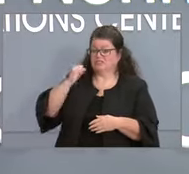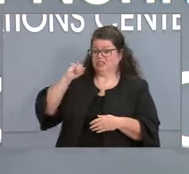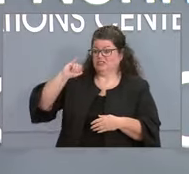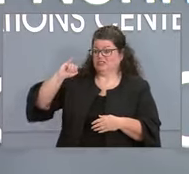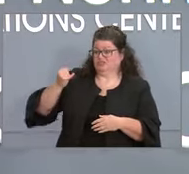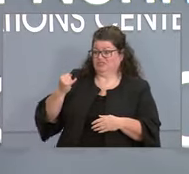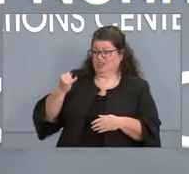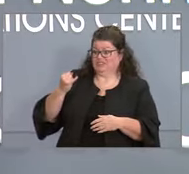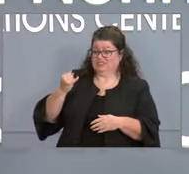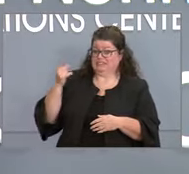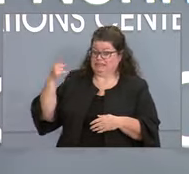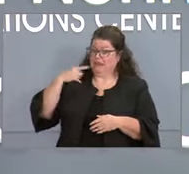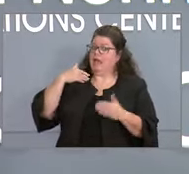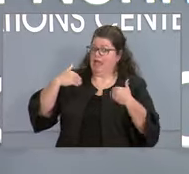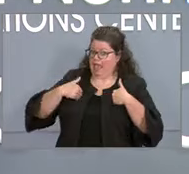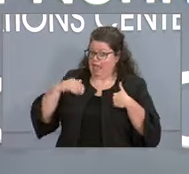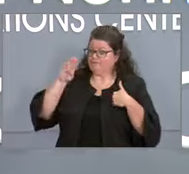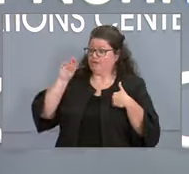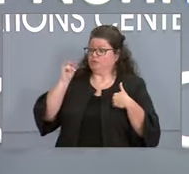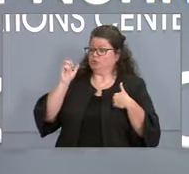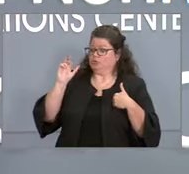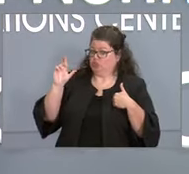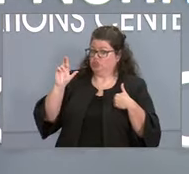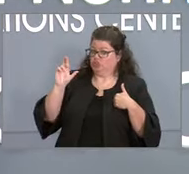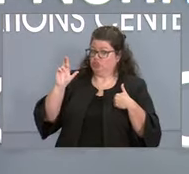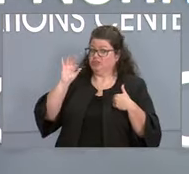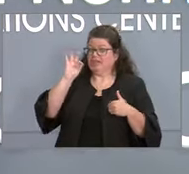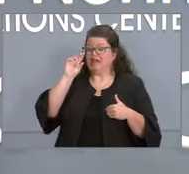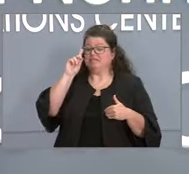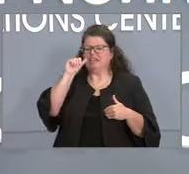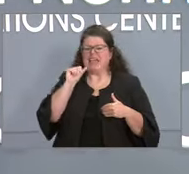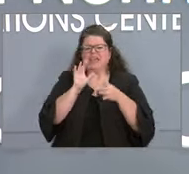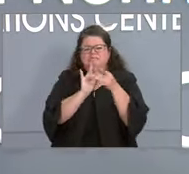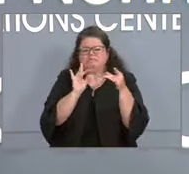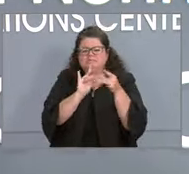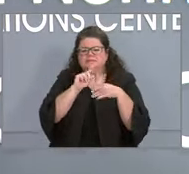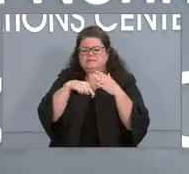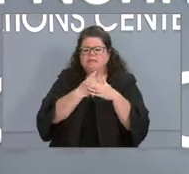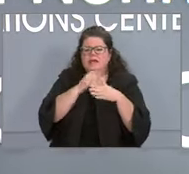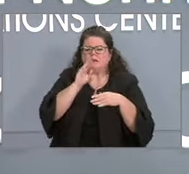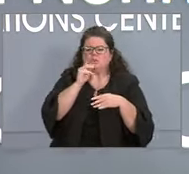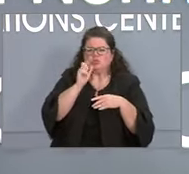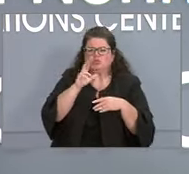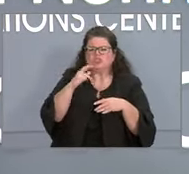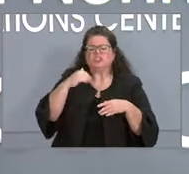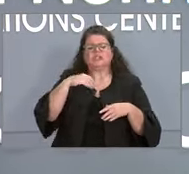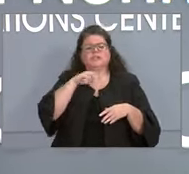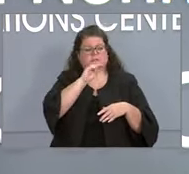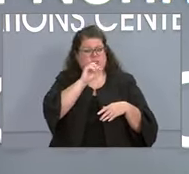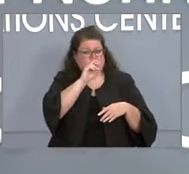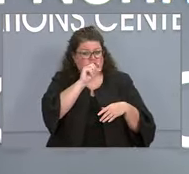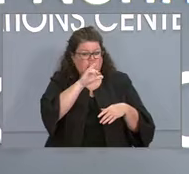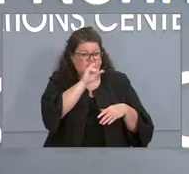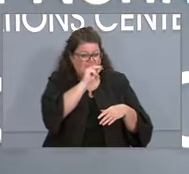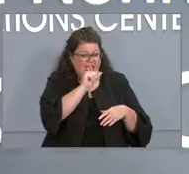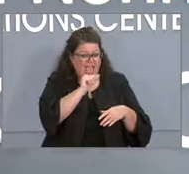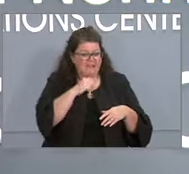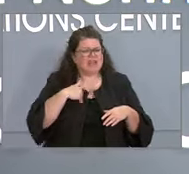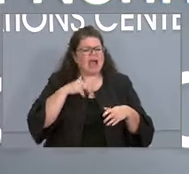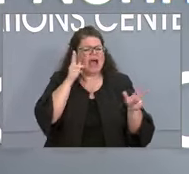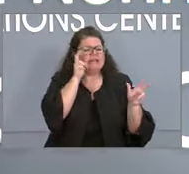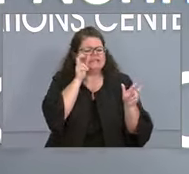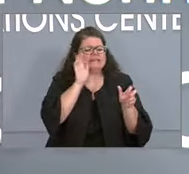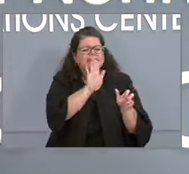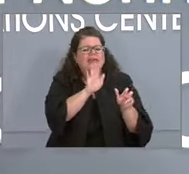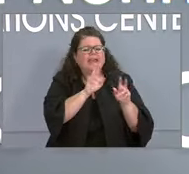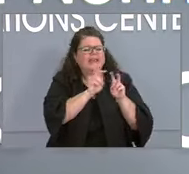statement about their booster shot. The FDA just talked about booster shots. We had the hearing last week. Moderna's got it. I listened to that very long